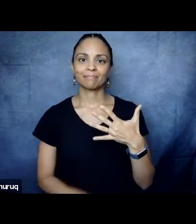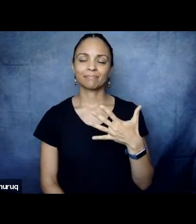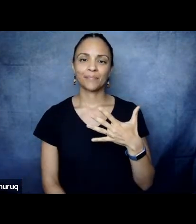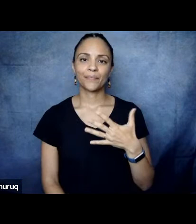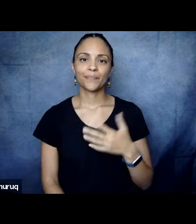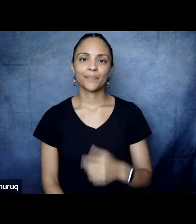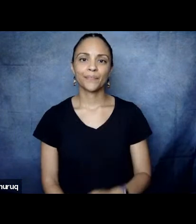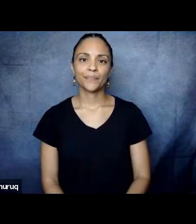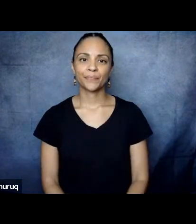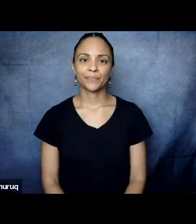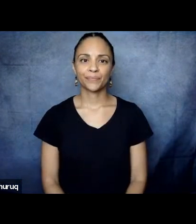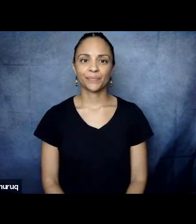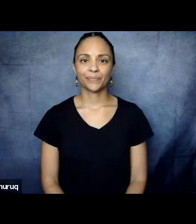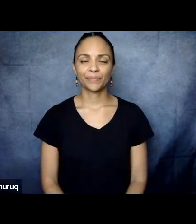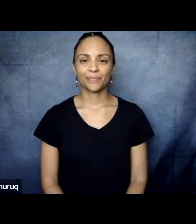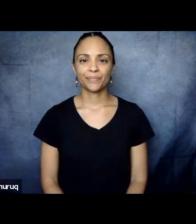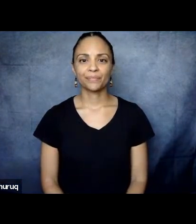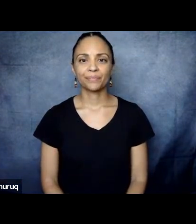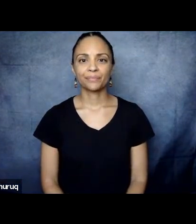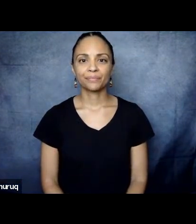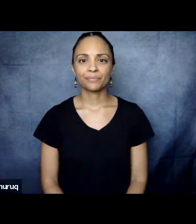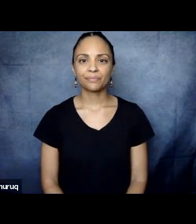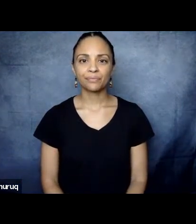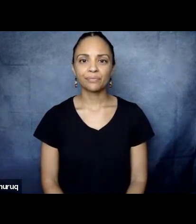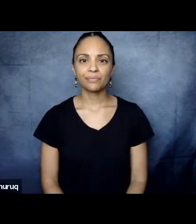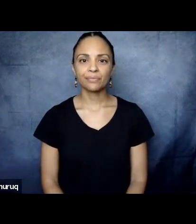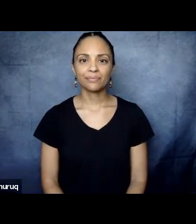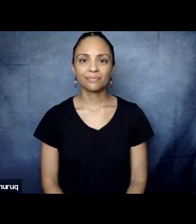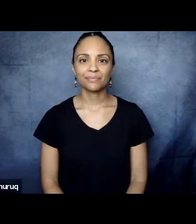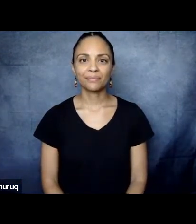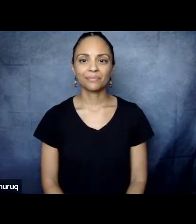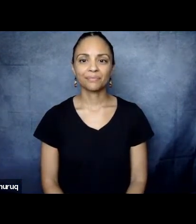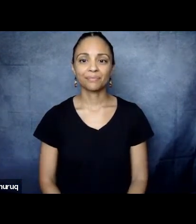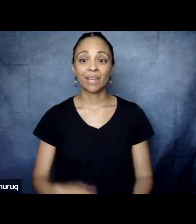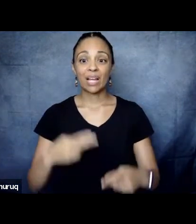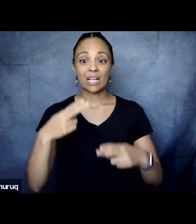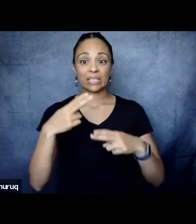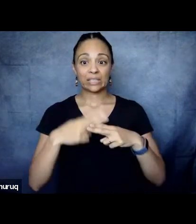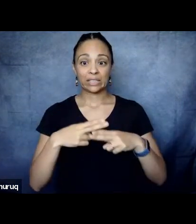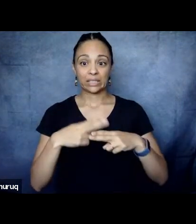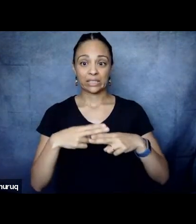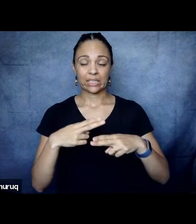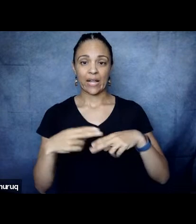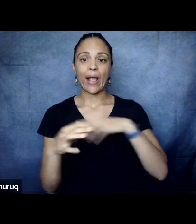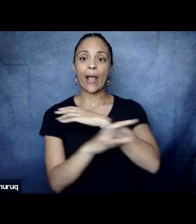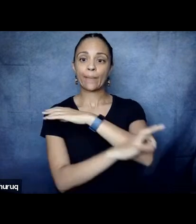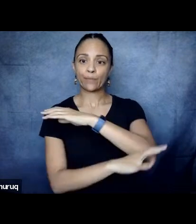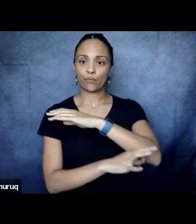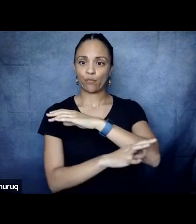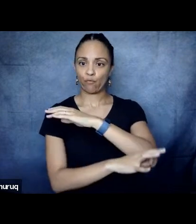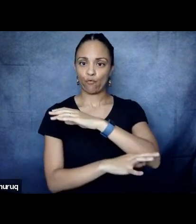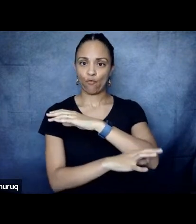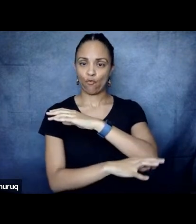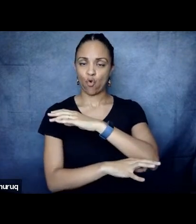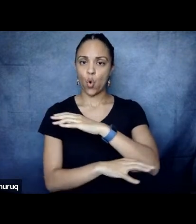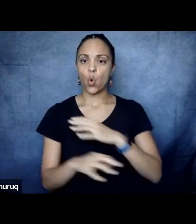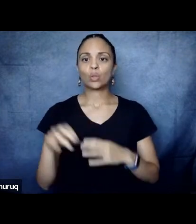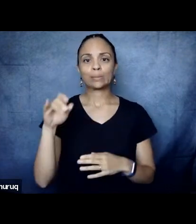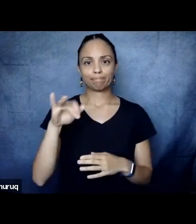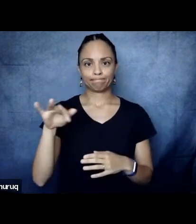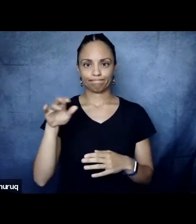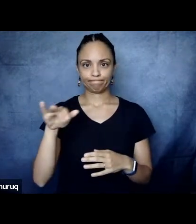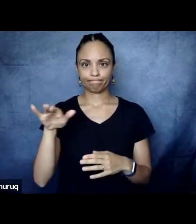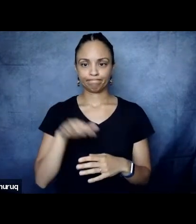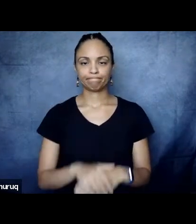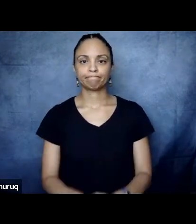Jackson Ojuolo and to Robin Moulin-Guyo. I am the second mama and